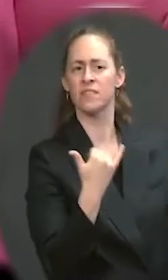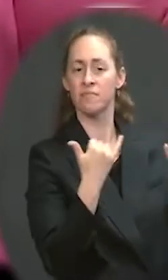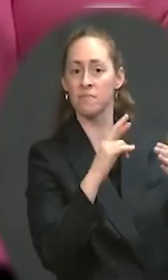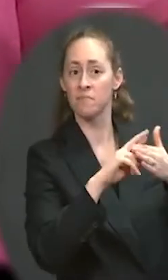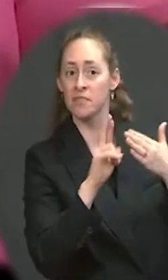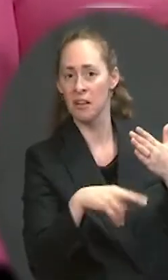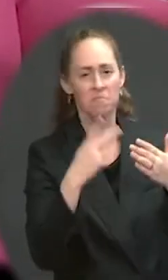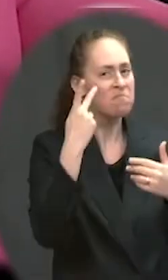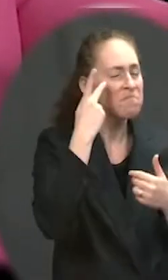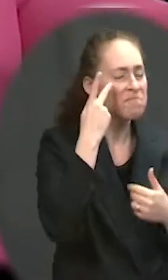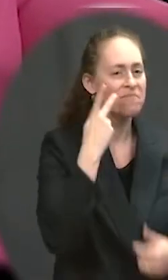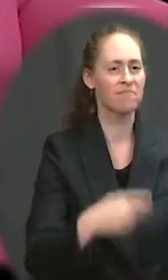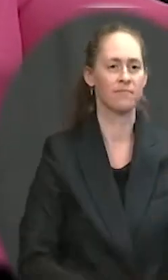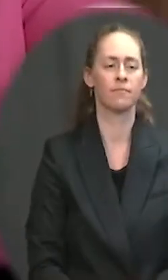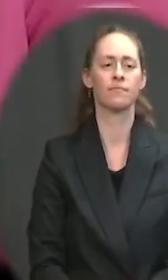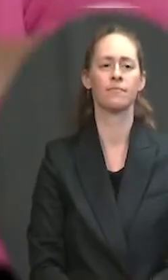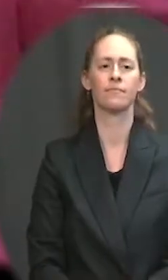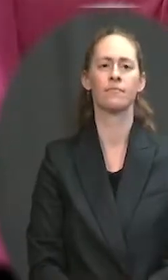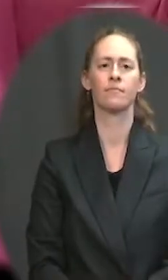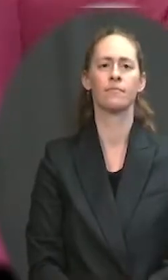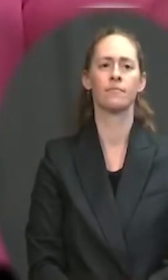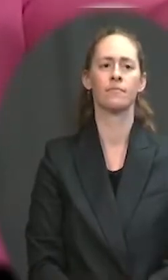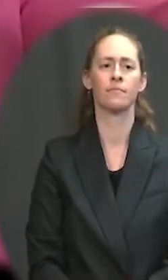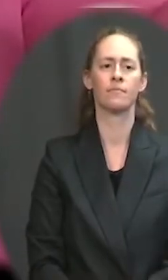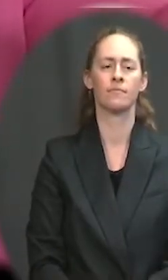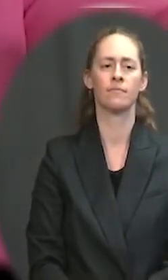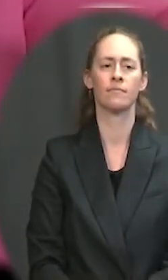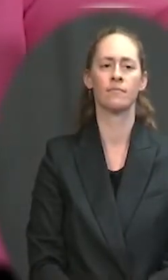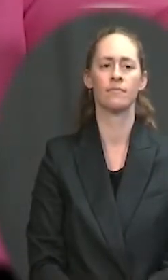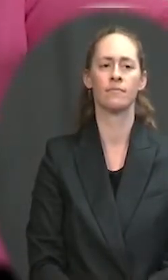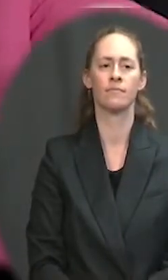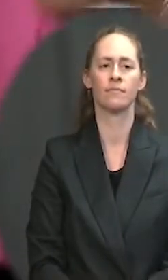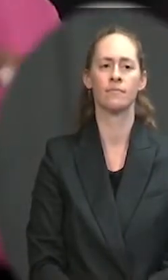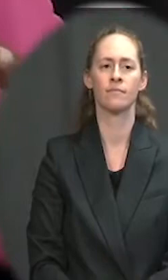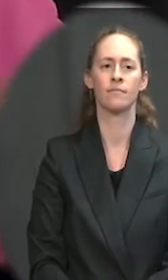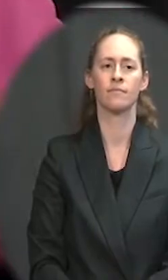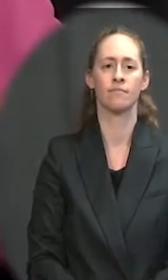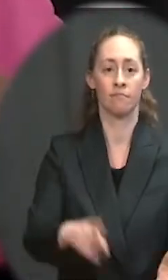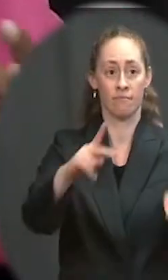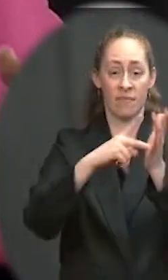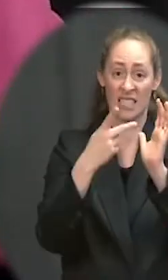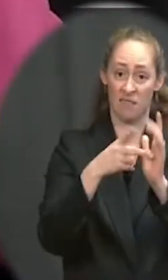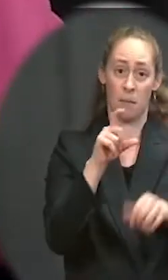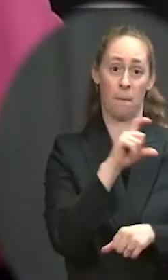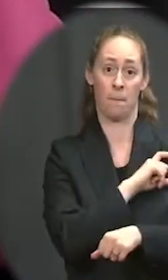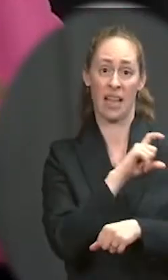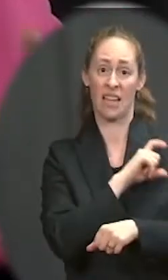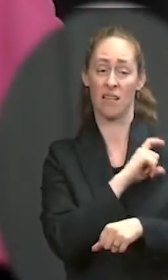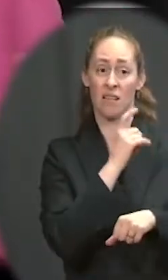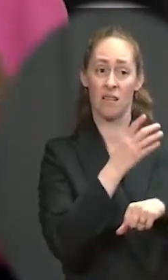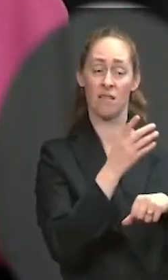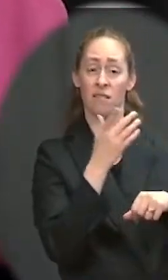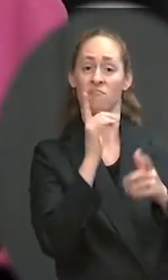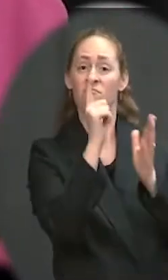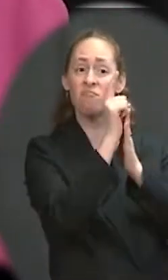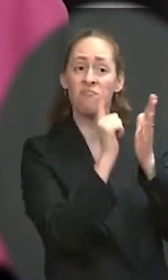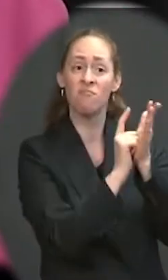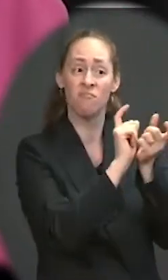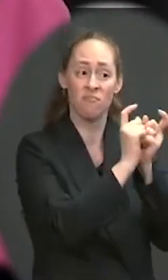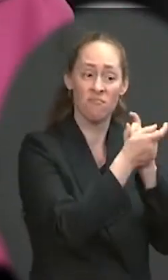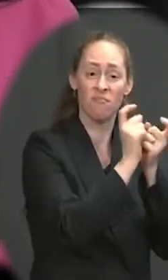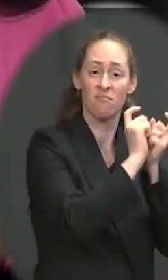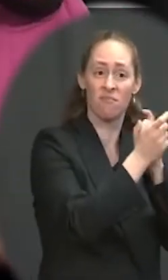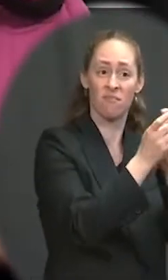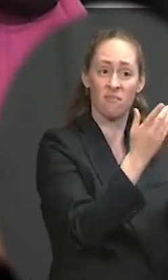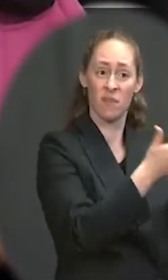puts police reform in some regard ahead of the negotiations one would think for the American families plan, the infrastructure plan, which he set